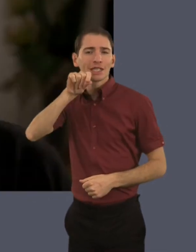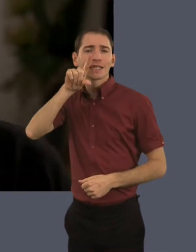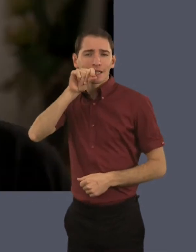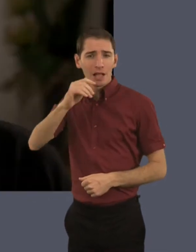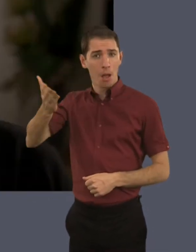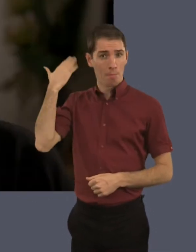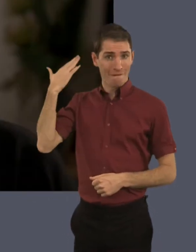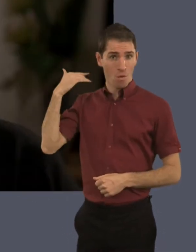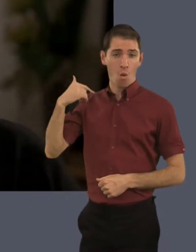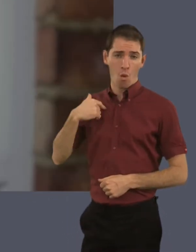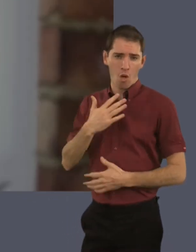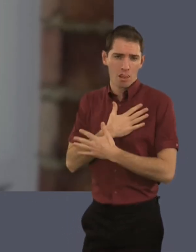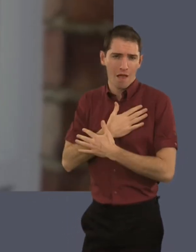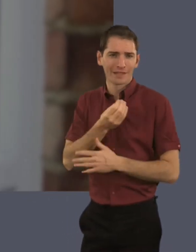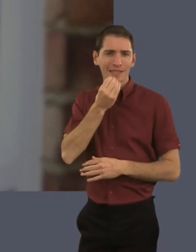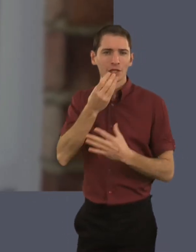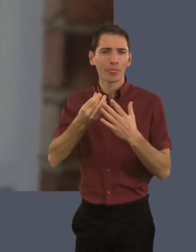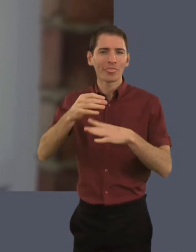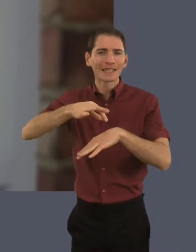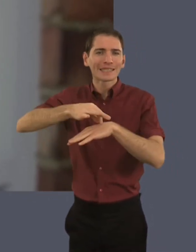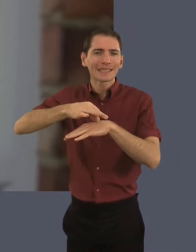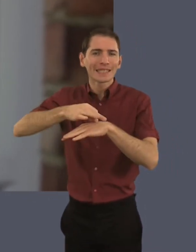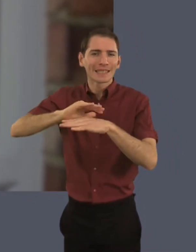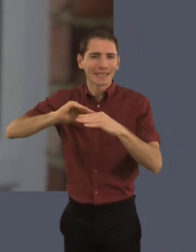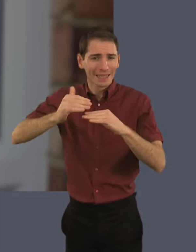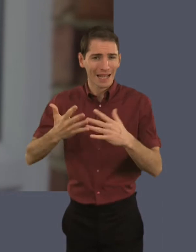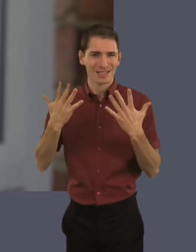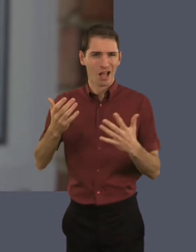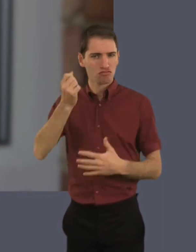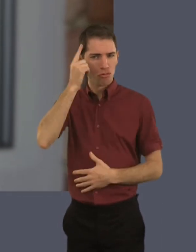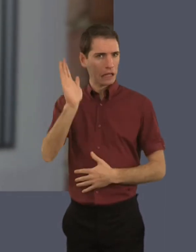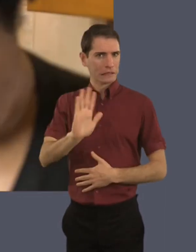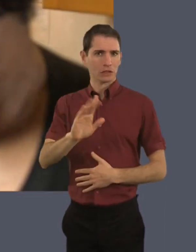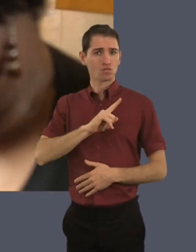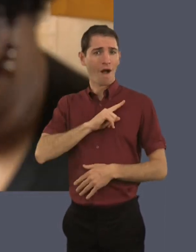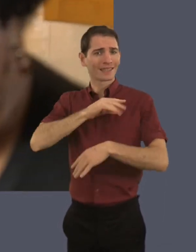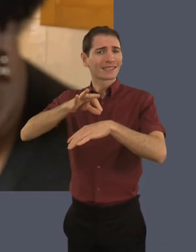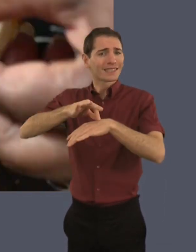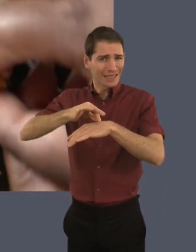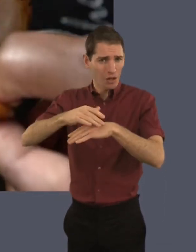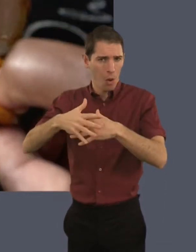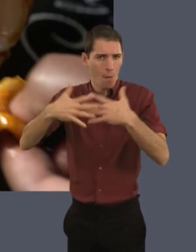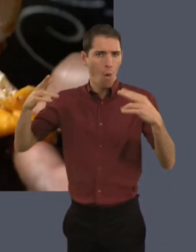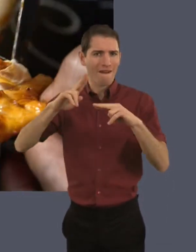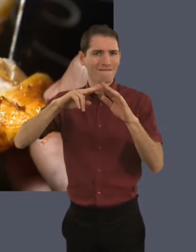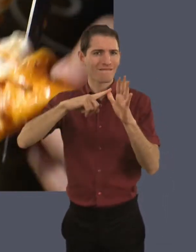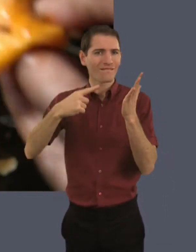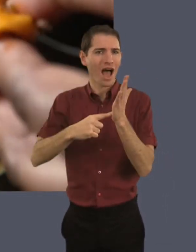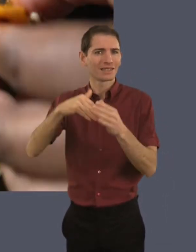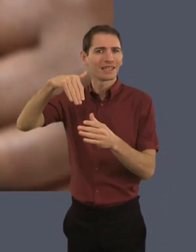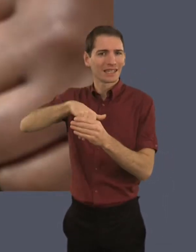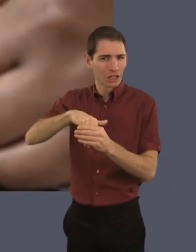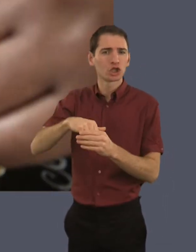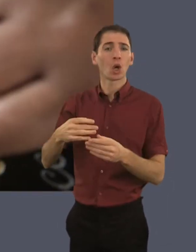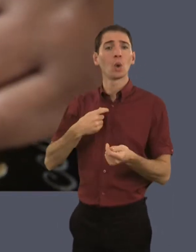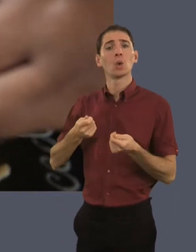Another favourite of mine is chicken. Before all of this, eating it with the skin. But I now realise